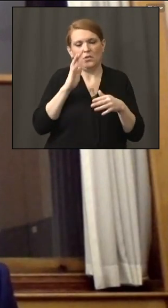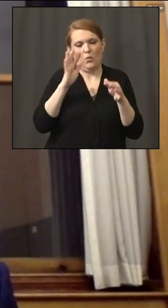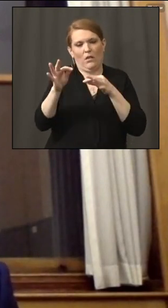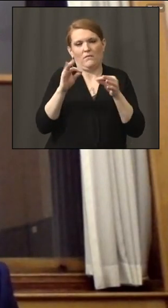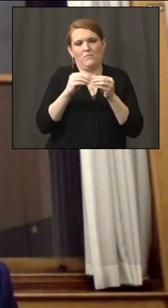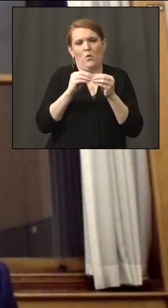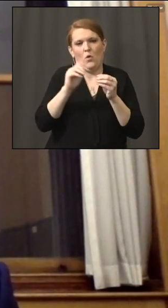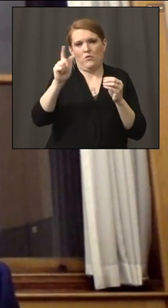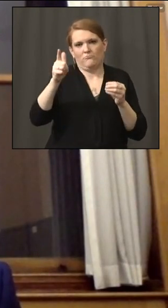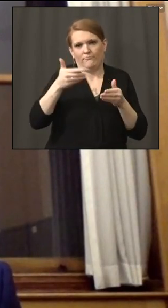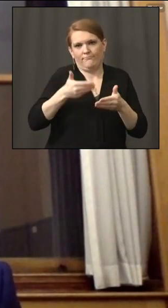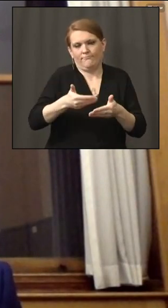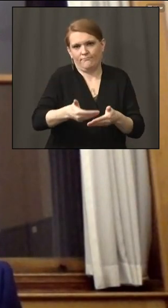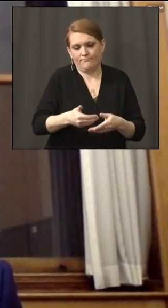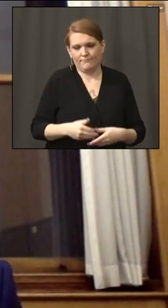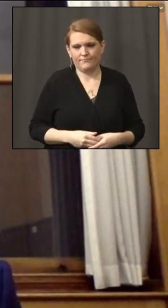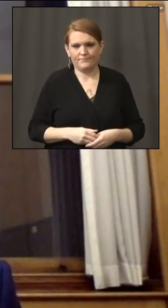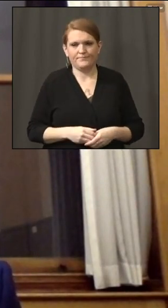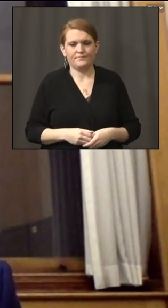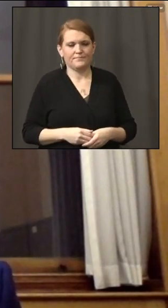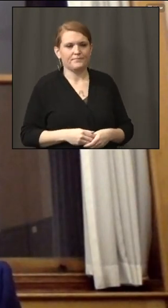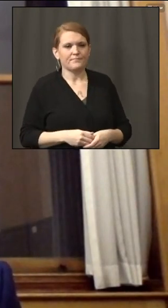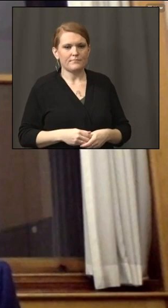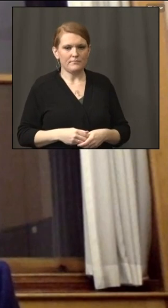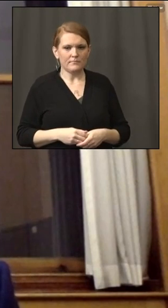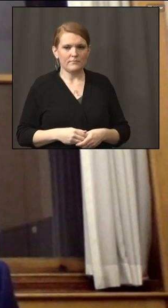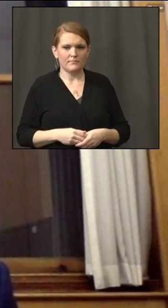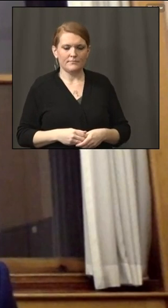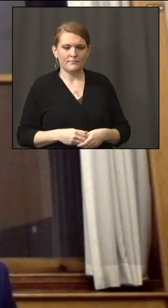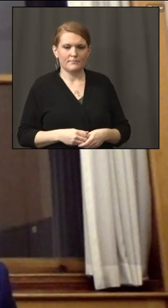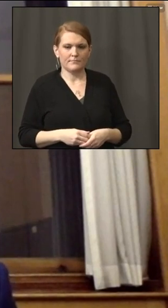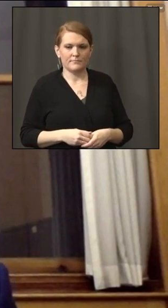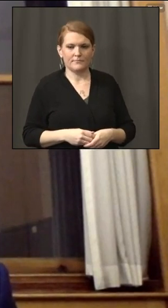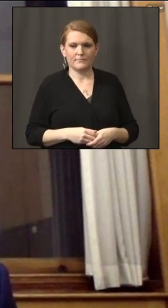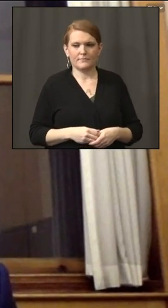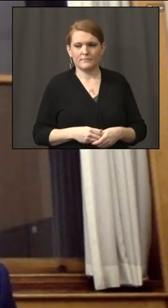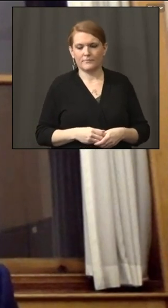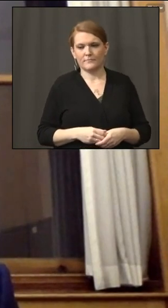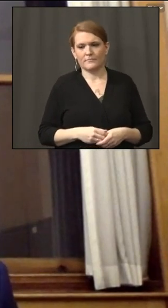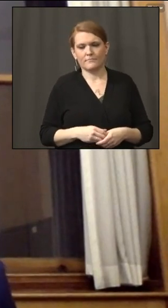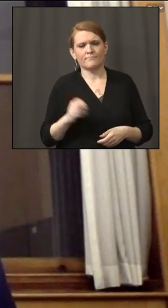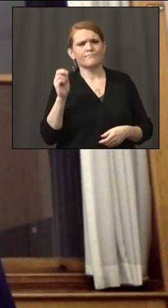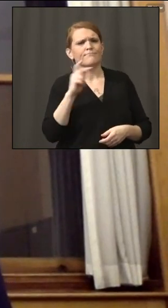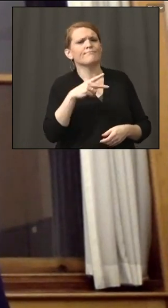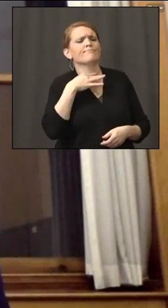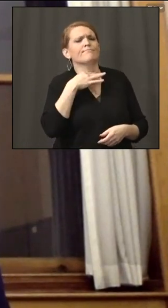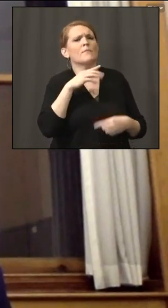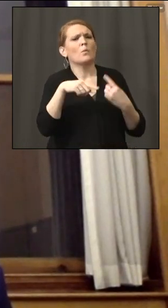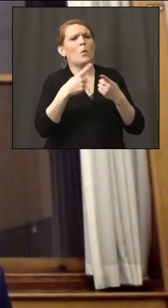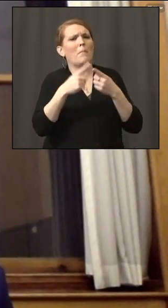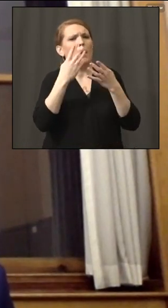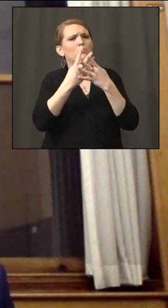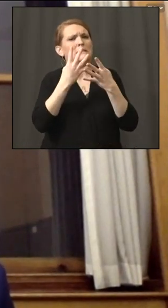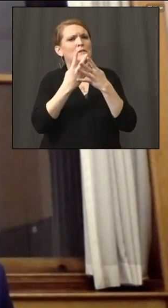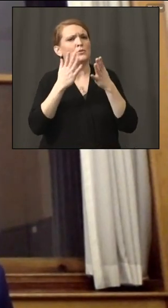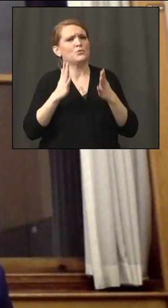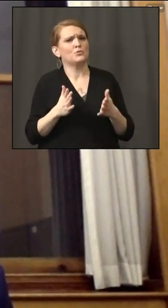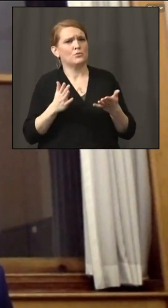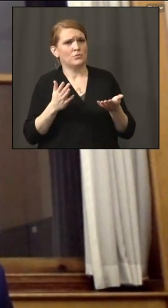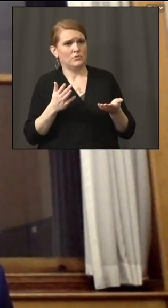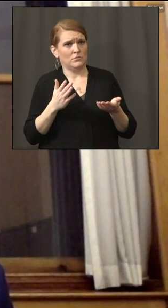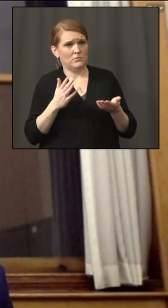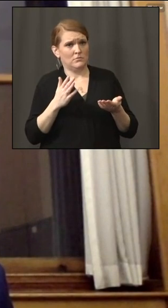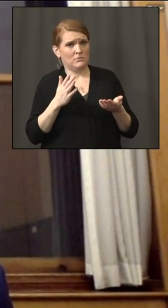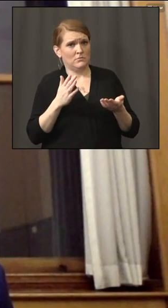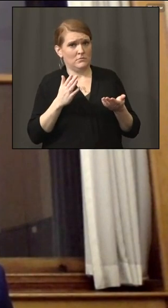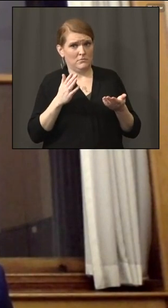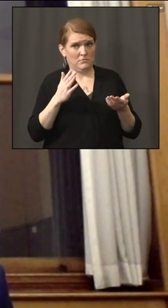Okay, and is the status of when prison inmates will be vaccinated? Is that still sort of up